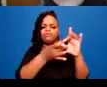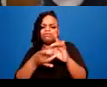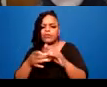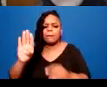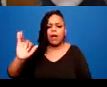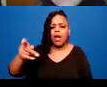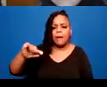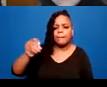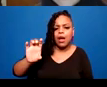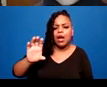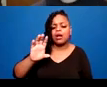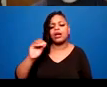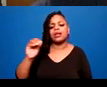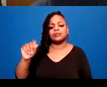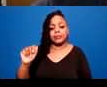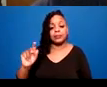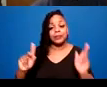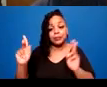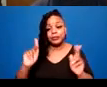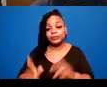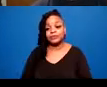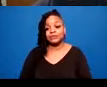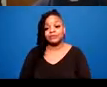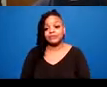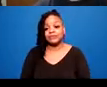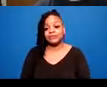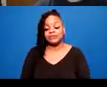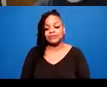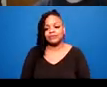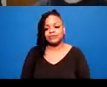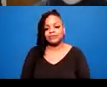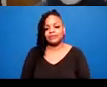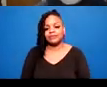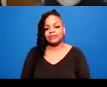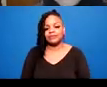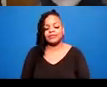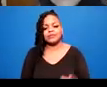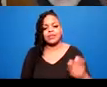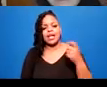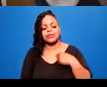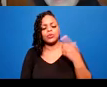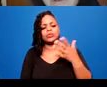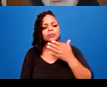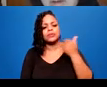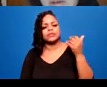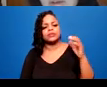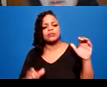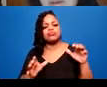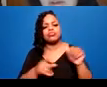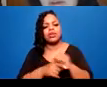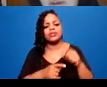Someone on discord asked, I would love to hear about best practices, general tips for avoiding vicarious trauma.